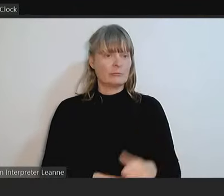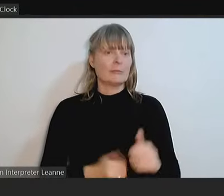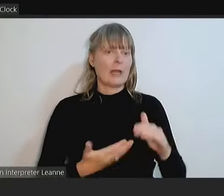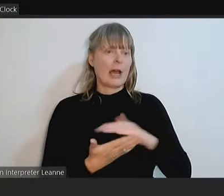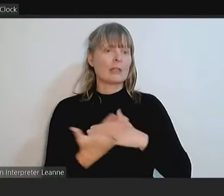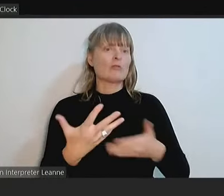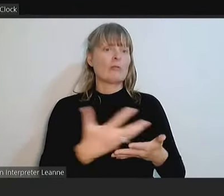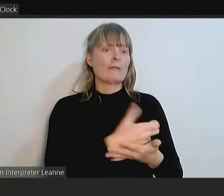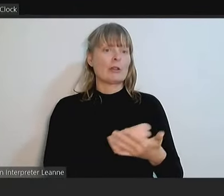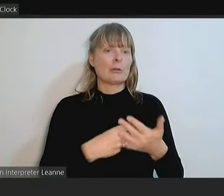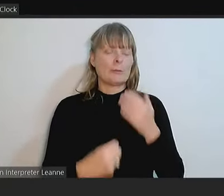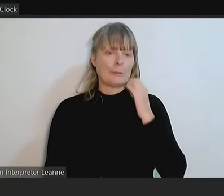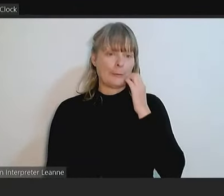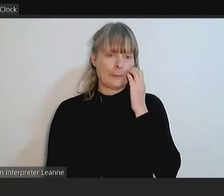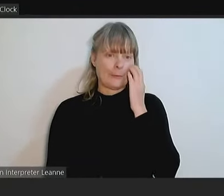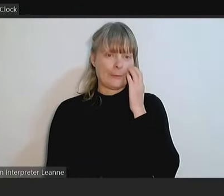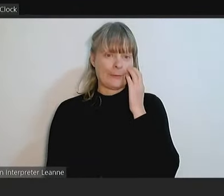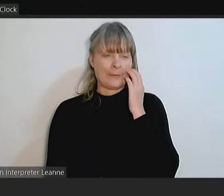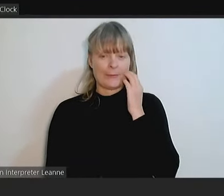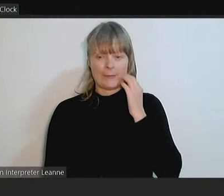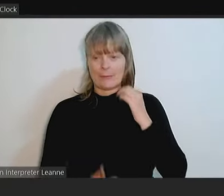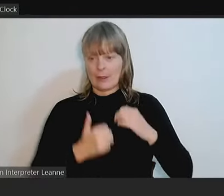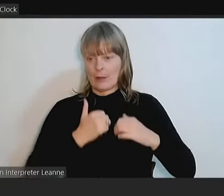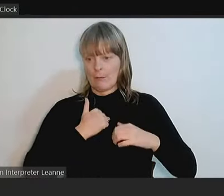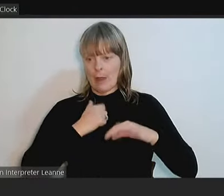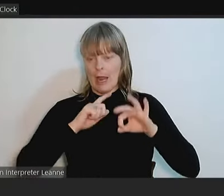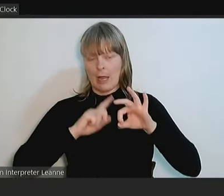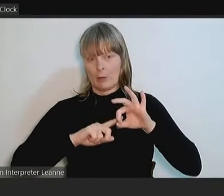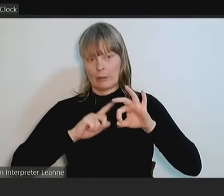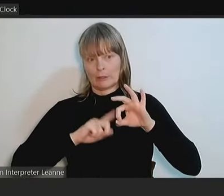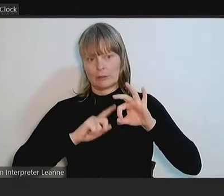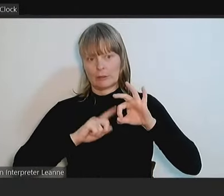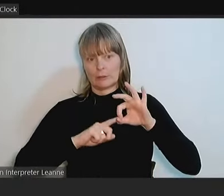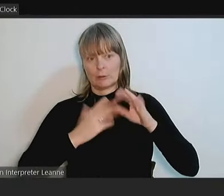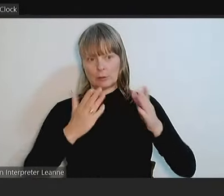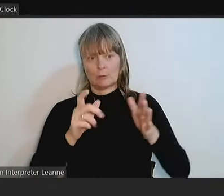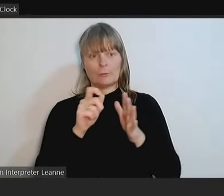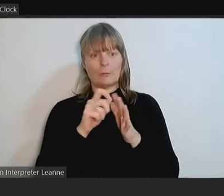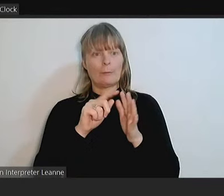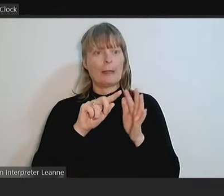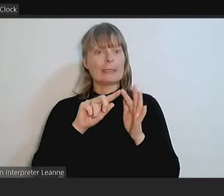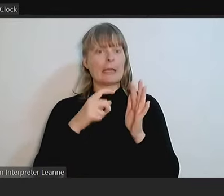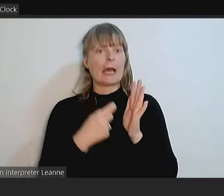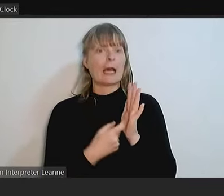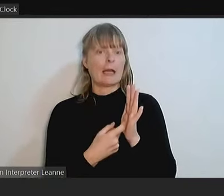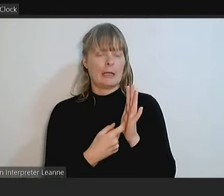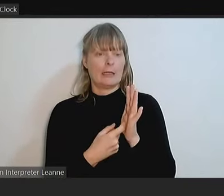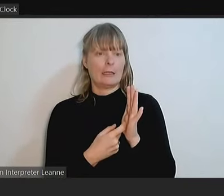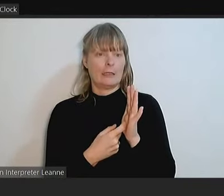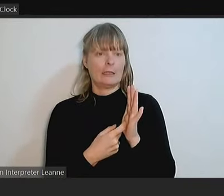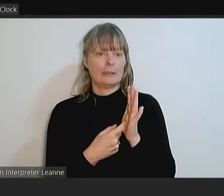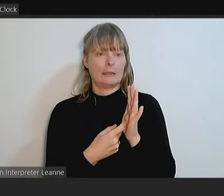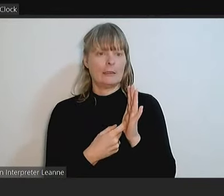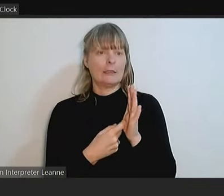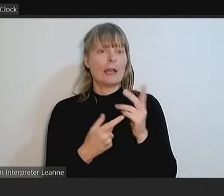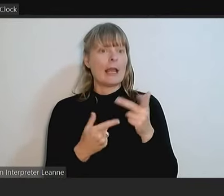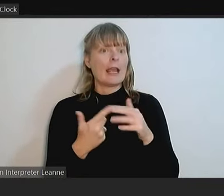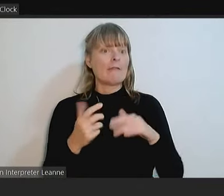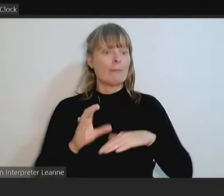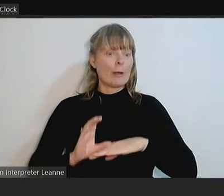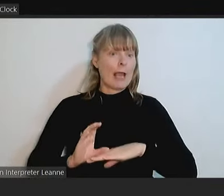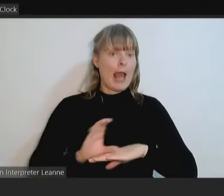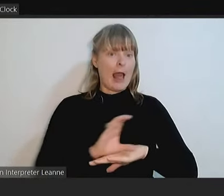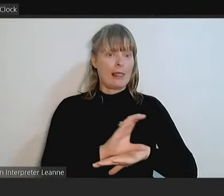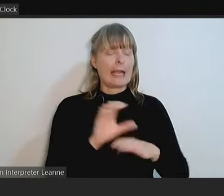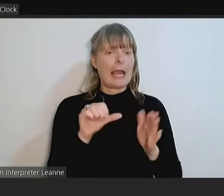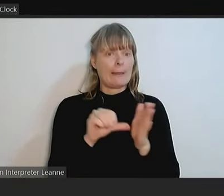My question to you, Peter, is in reference to if this is allocated now and